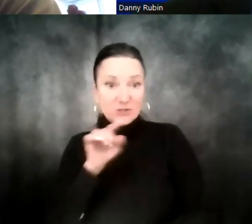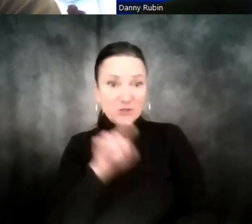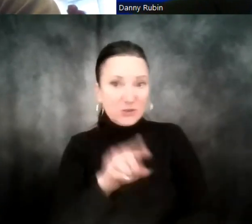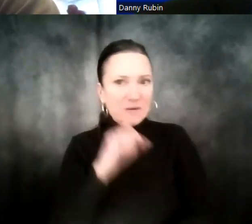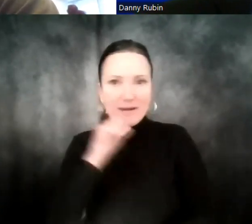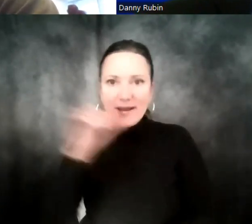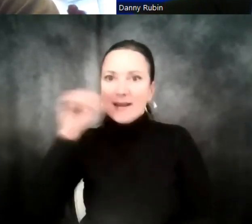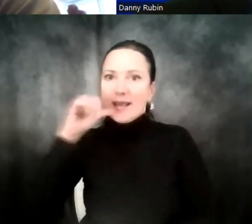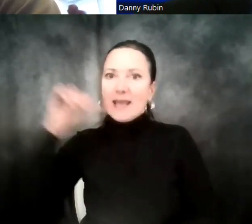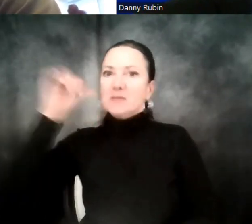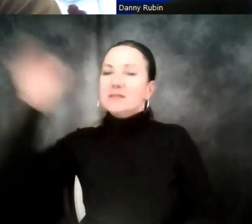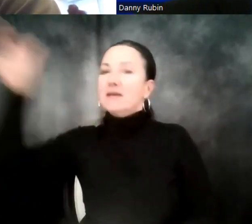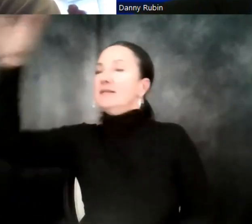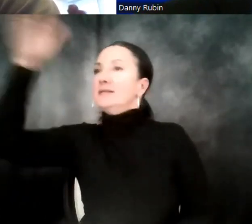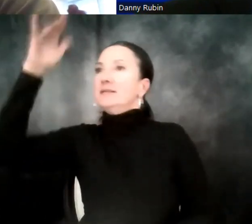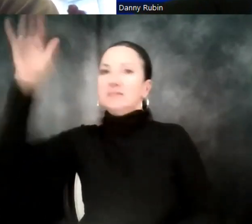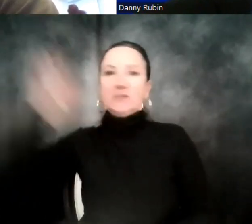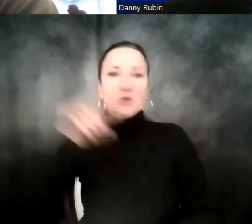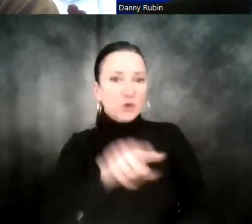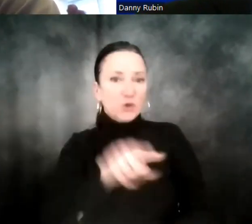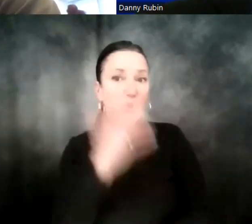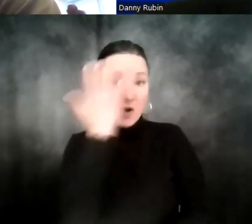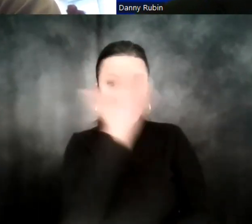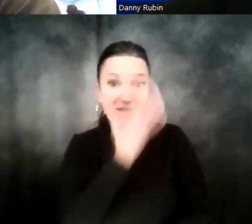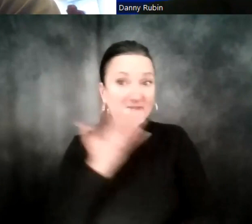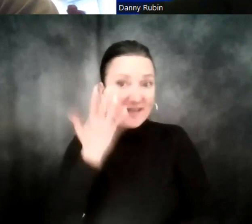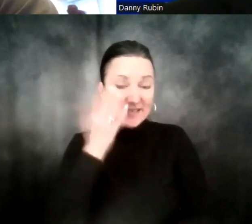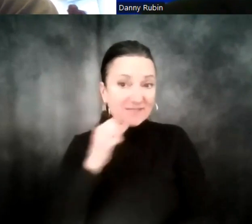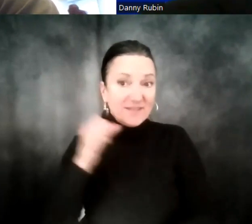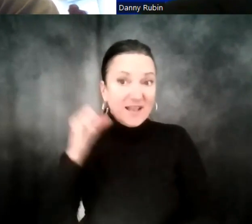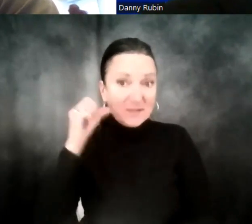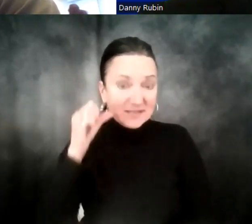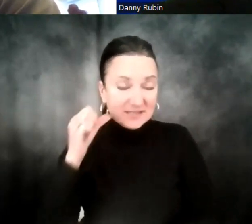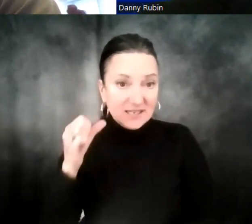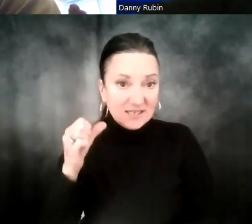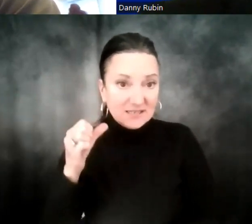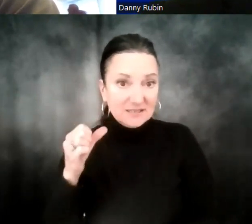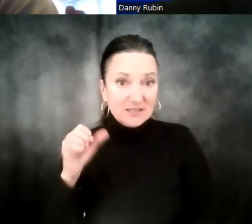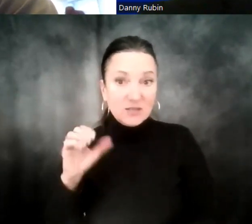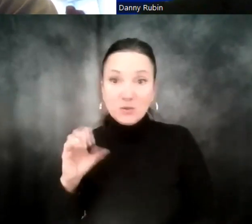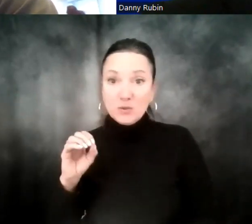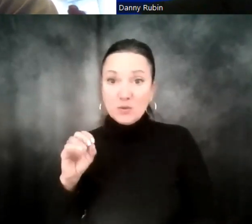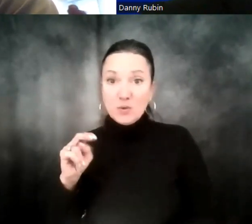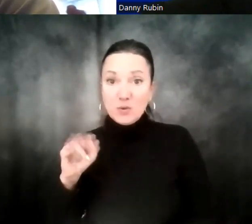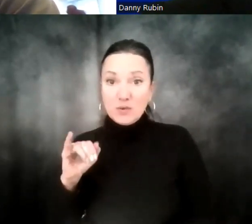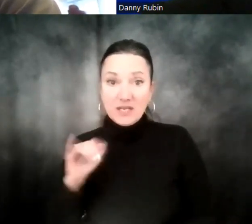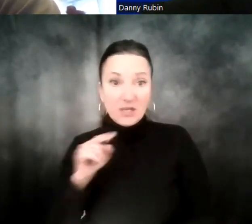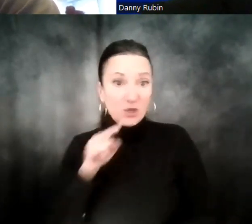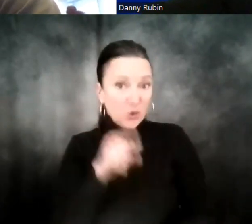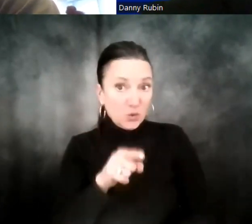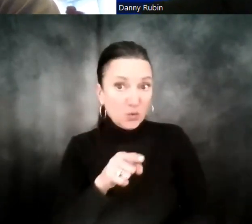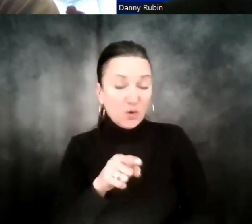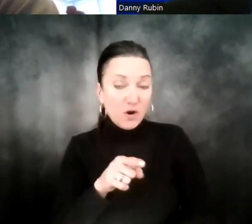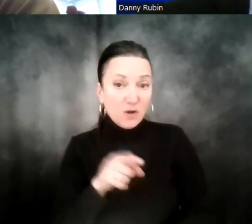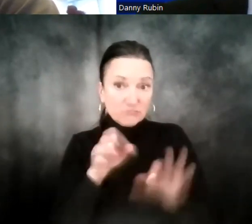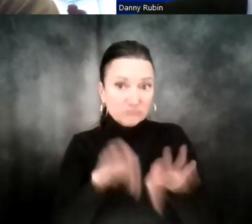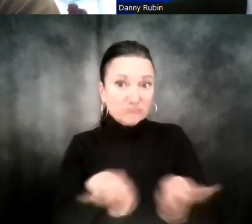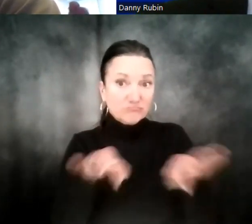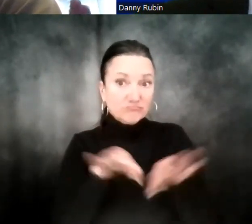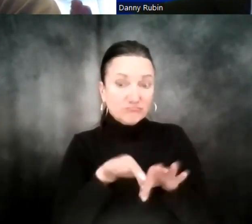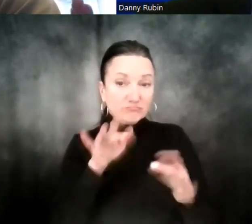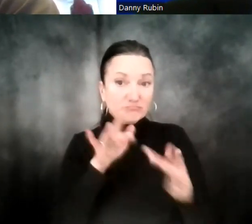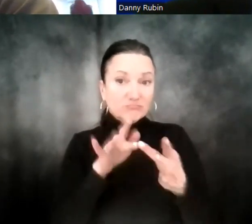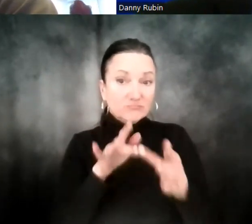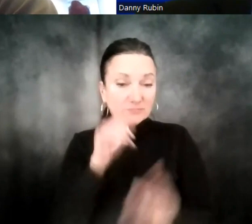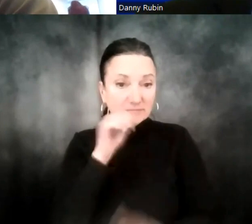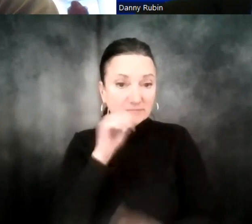you know, Amazon has many, many thousands of employees, but to Uni, you are Amazon. And so, how